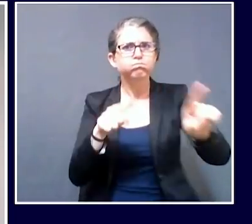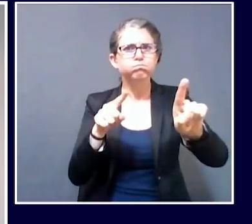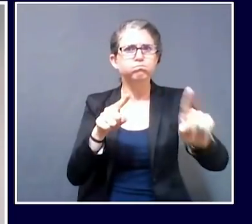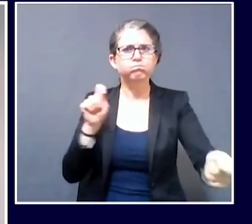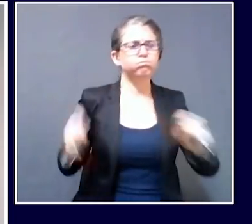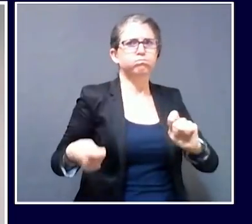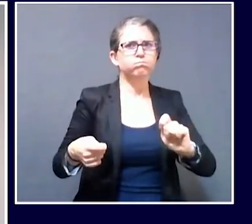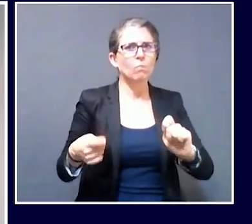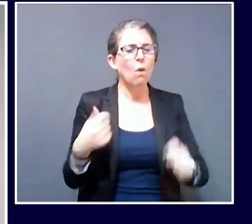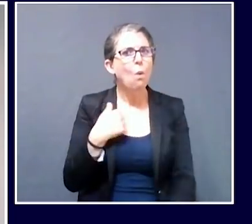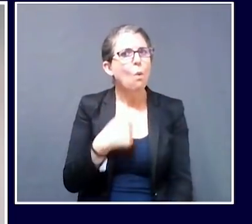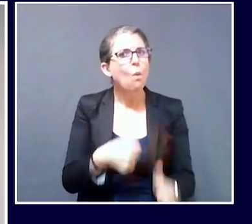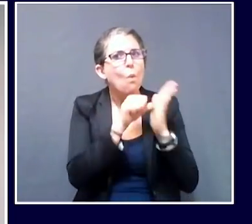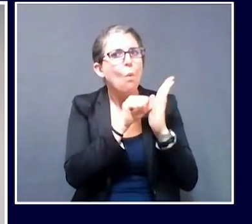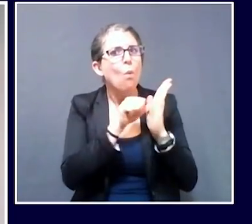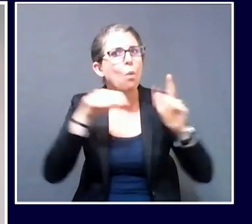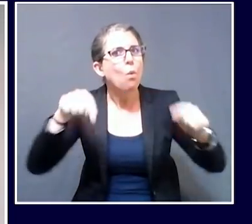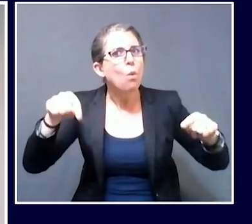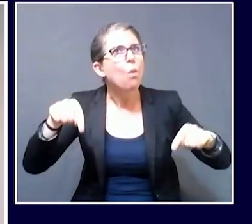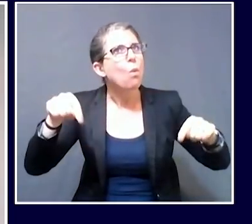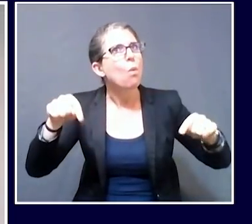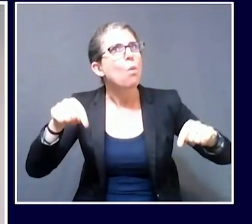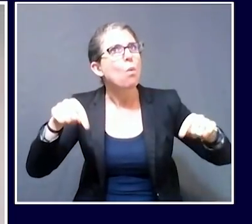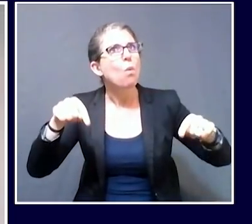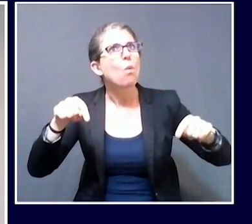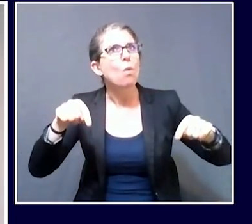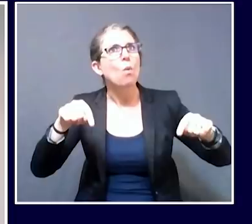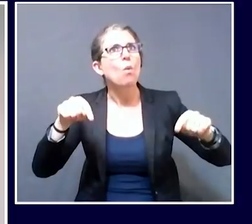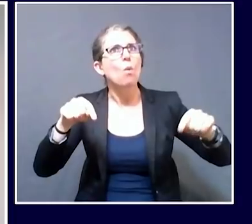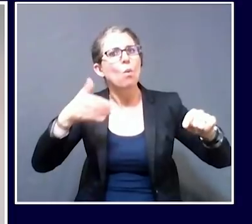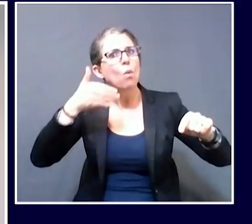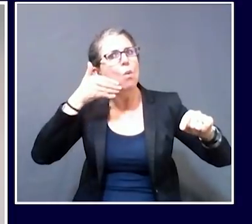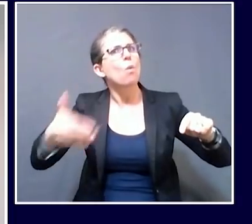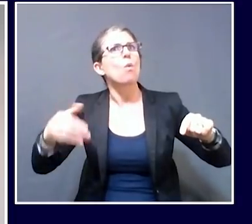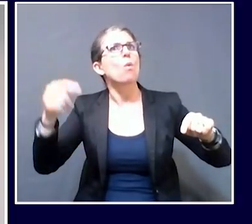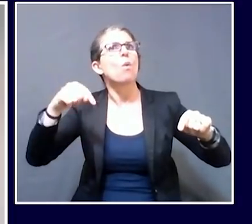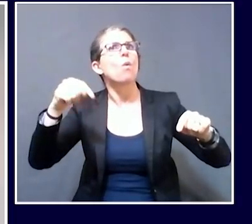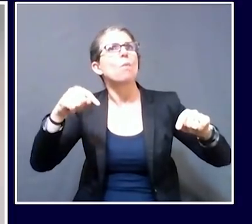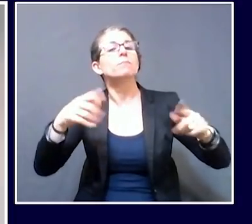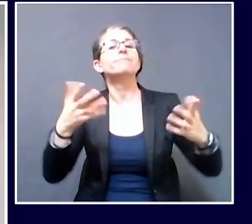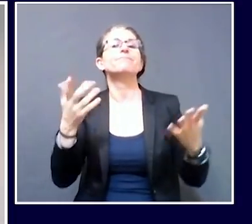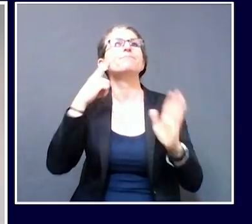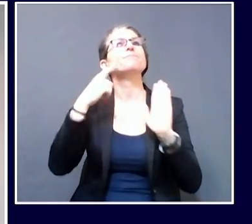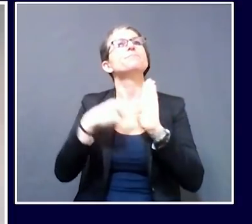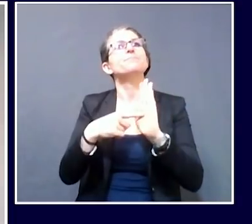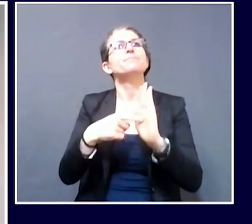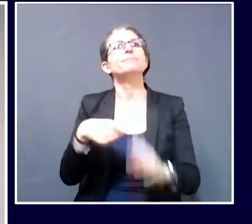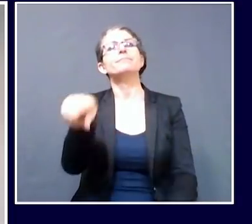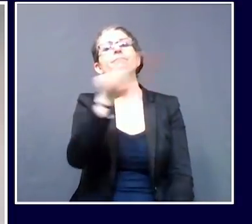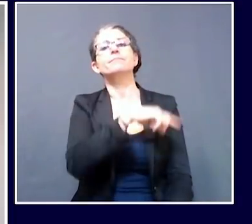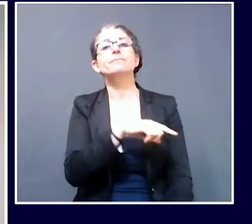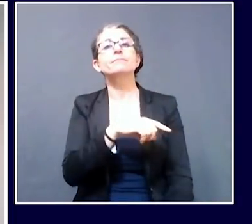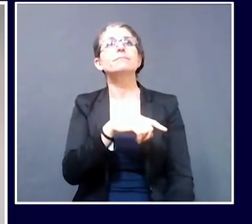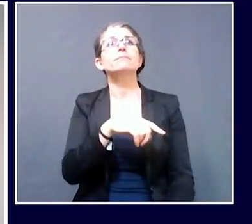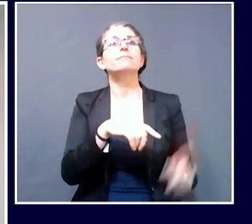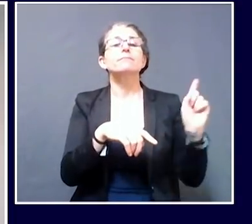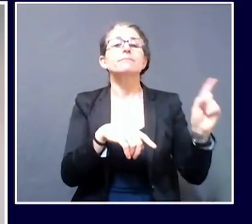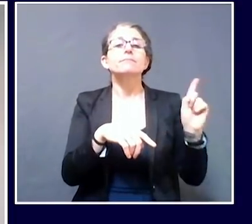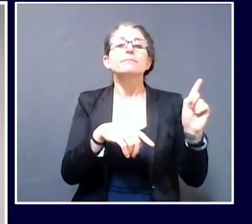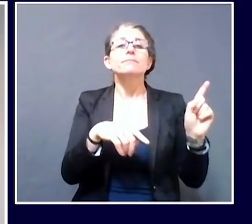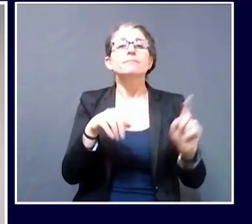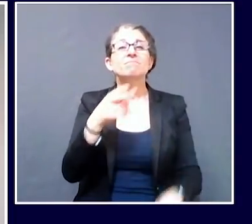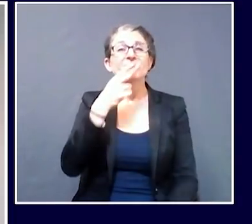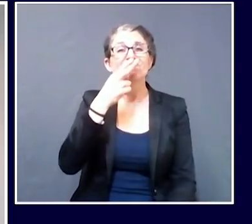cessation, and weight management, and all sorts of things that we know to be not great for the public's health.